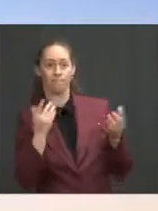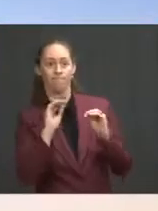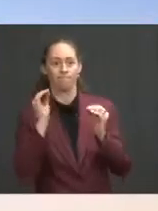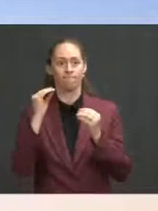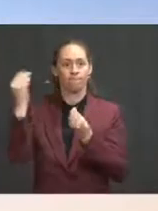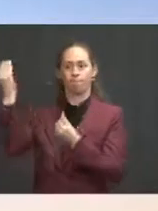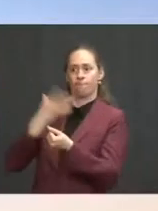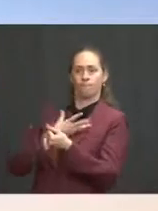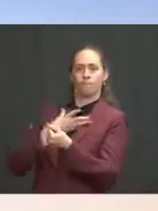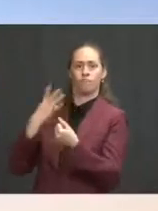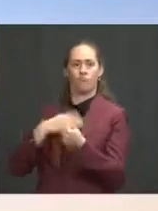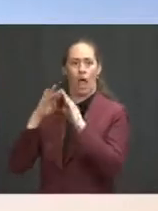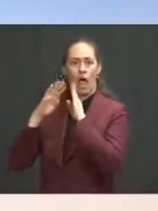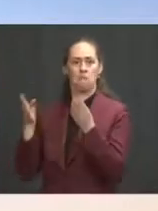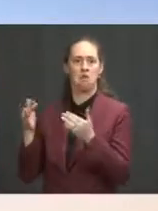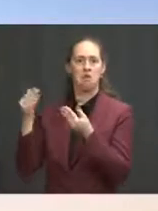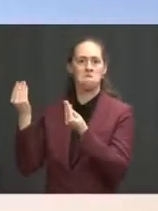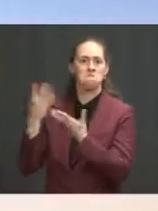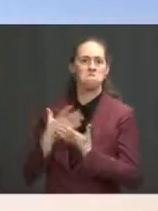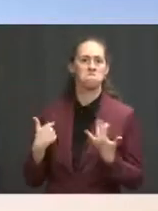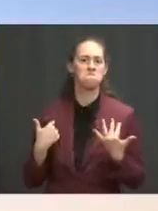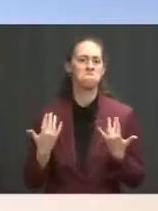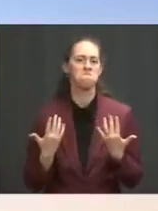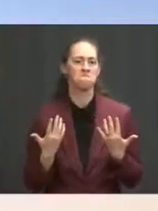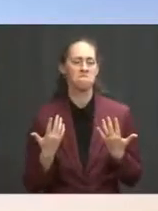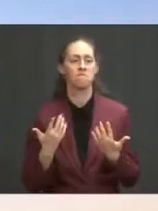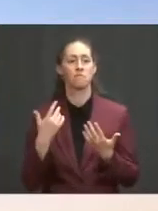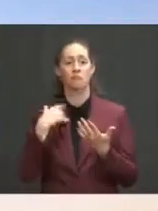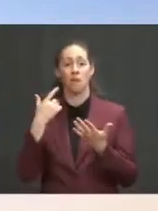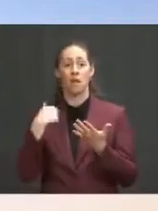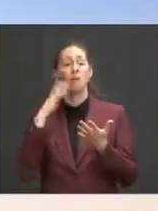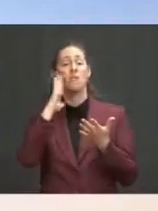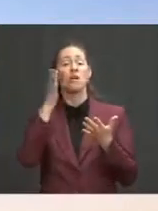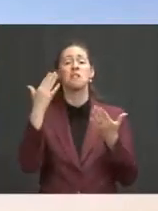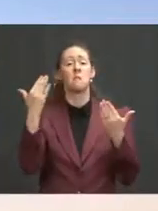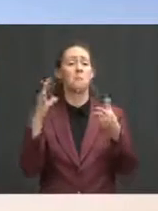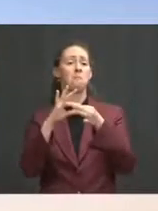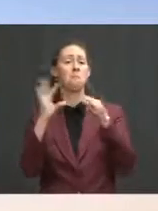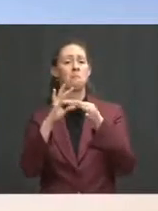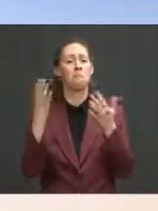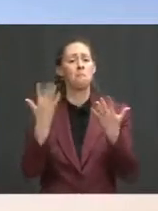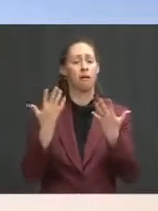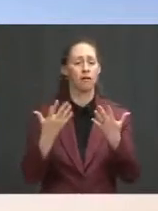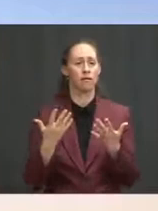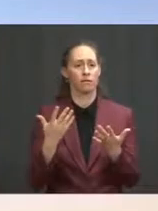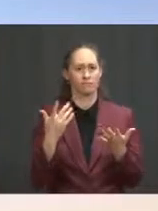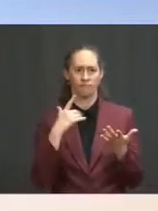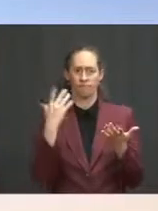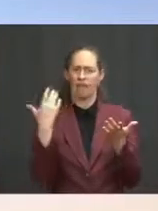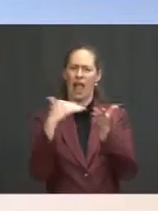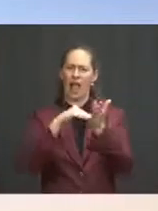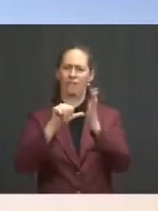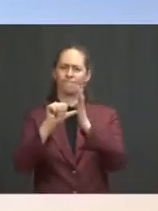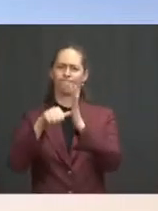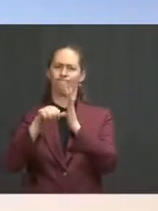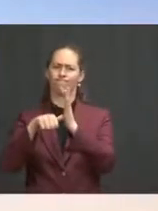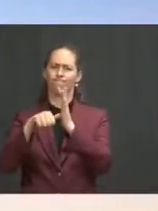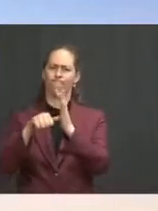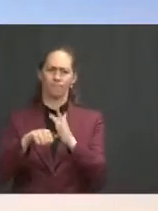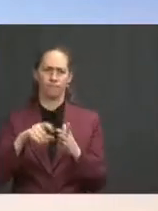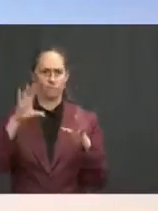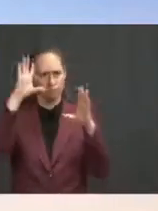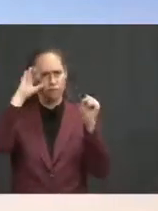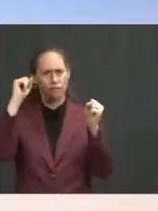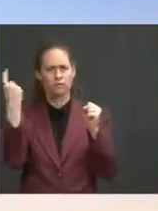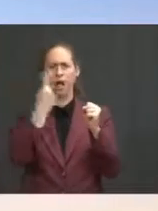White House to that announcement. I will say, which you touched on, and I'll just use the opportunity to reiterate, that the president has long been an advocate